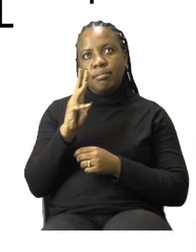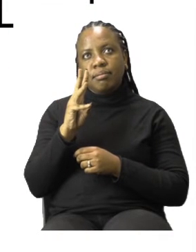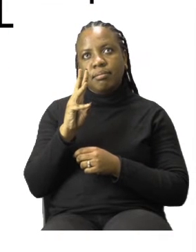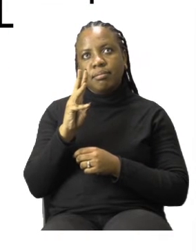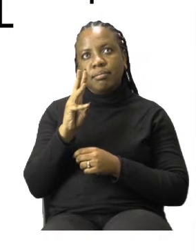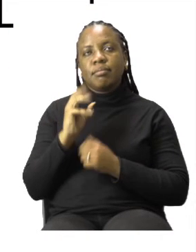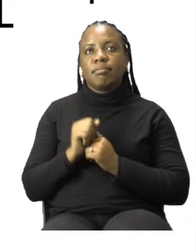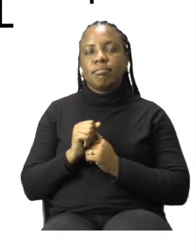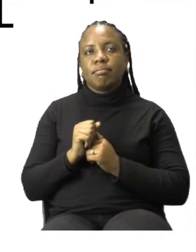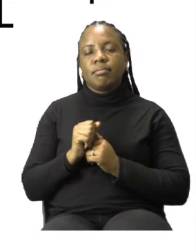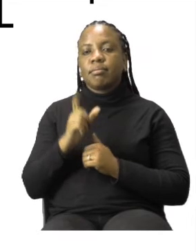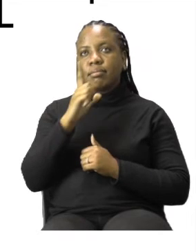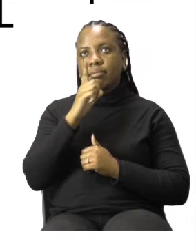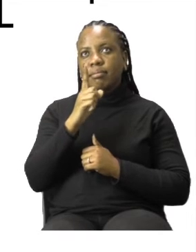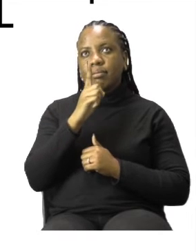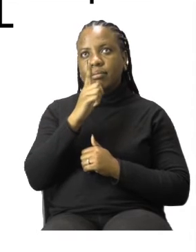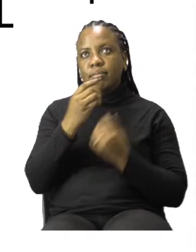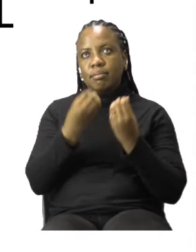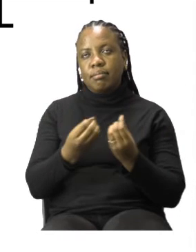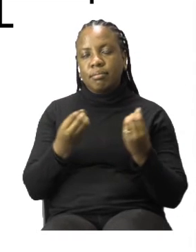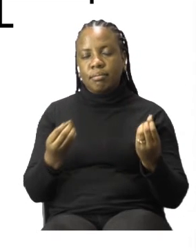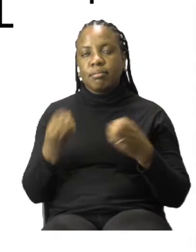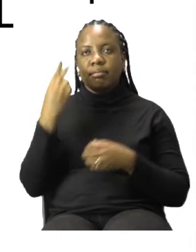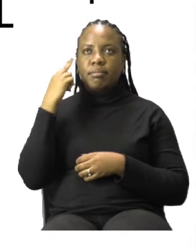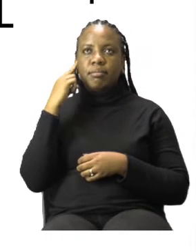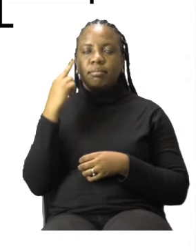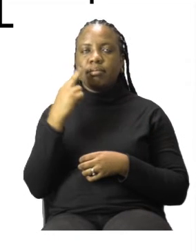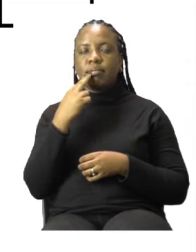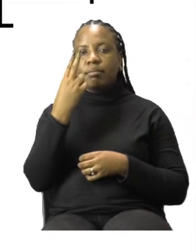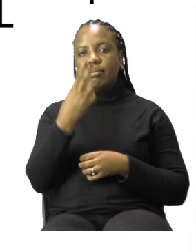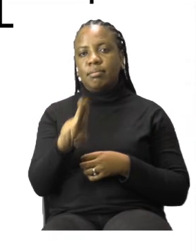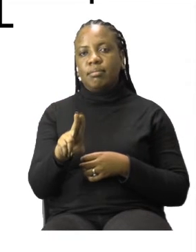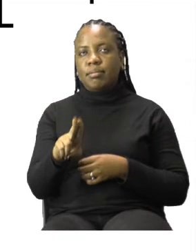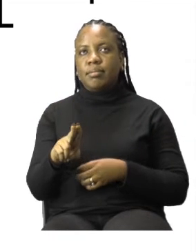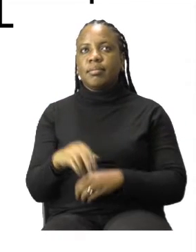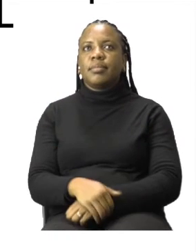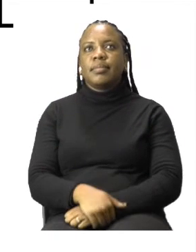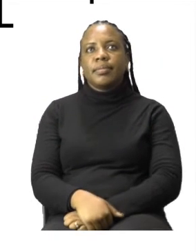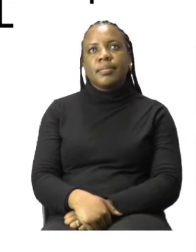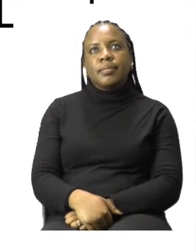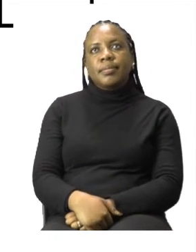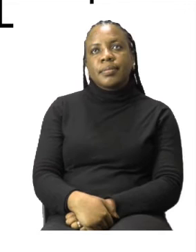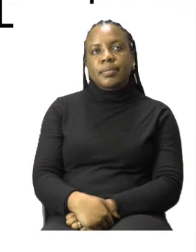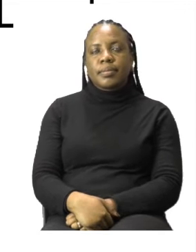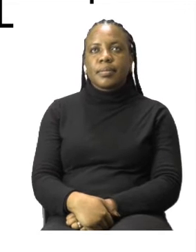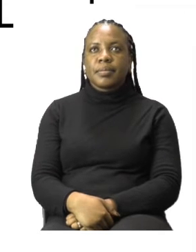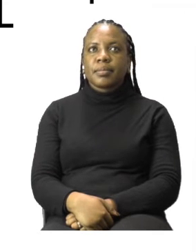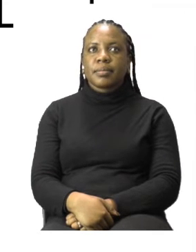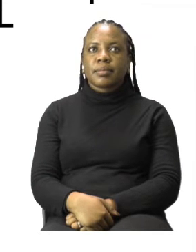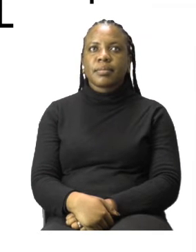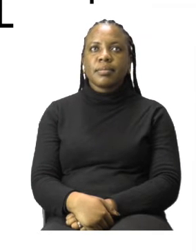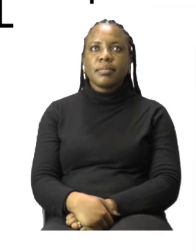syllables. Now, the way we are going to be doing our syllables today is by clapping. We are going to